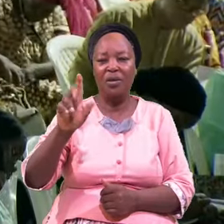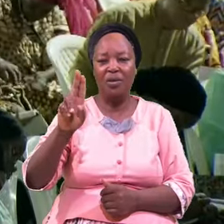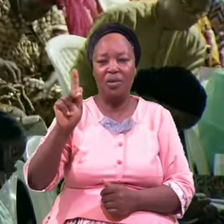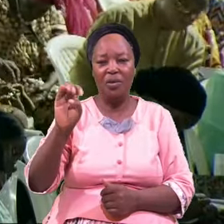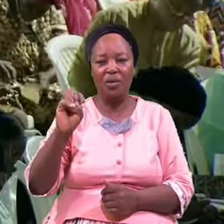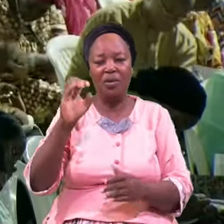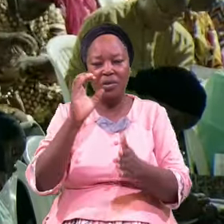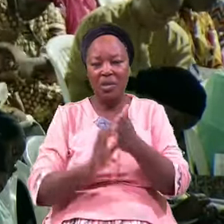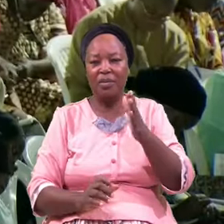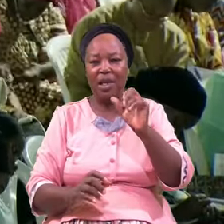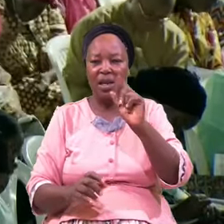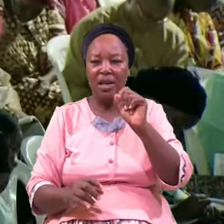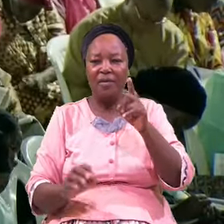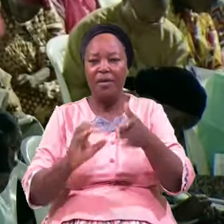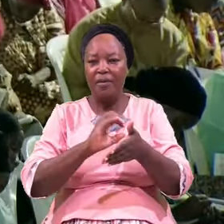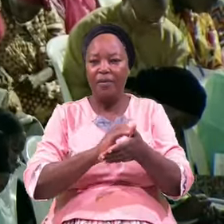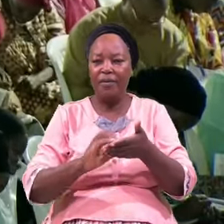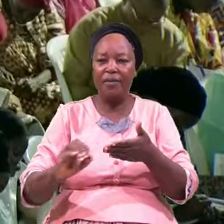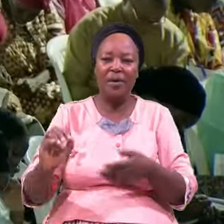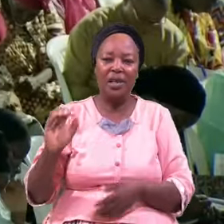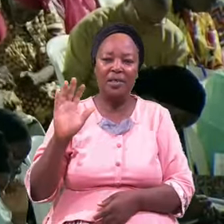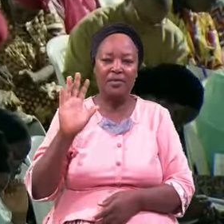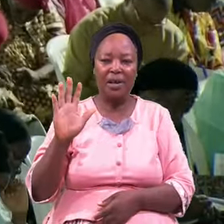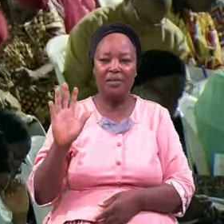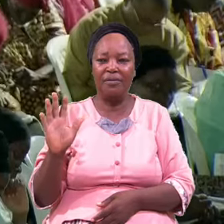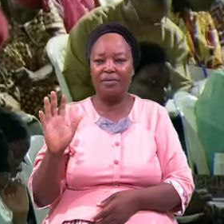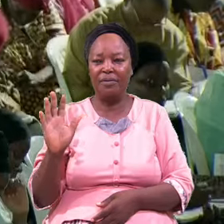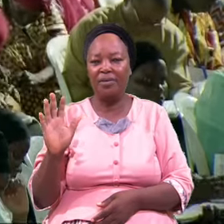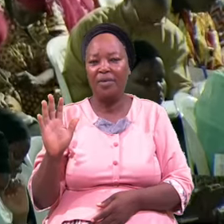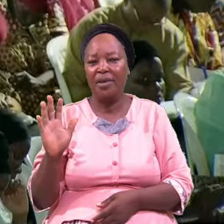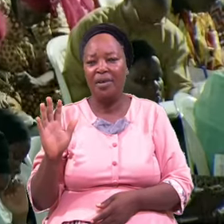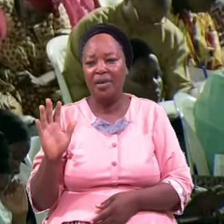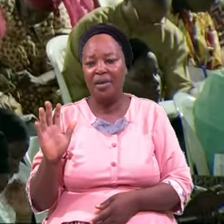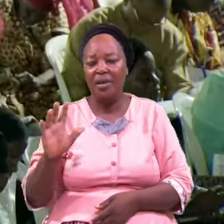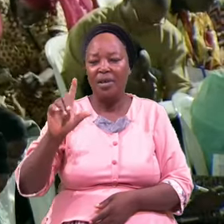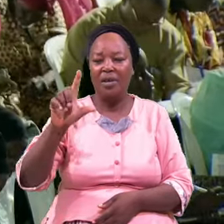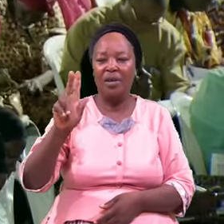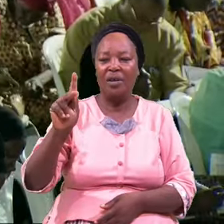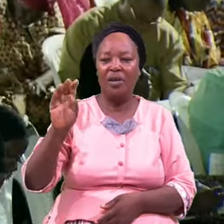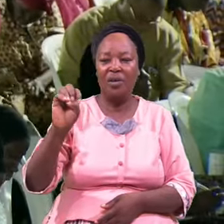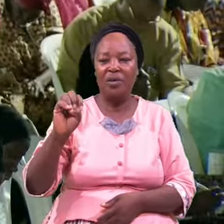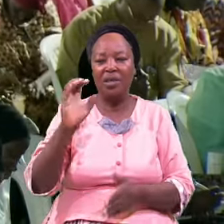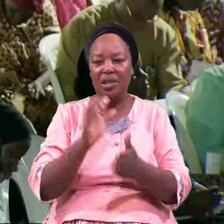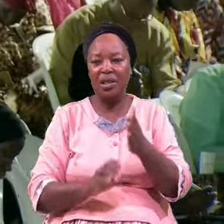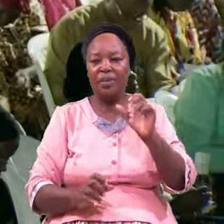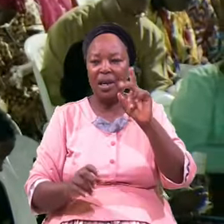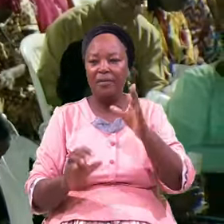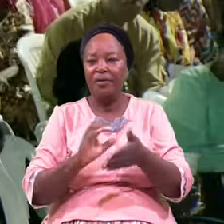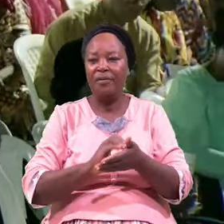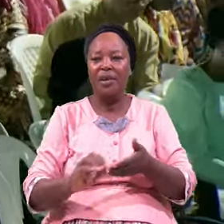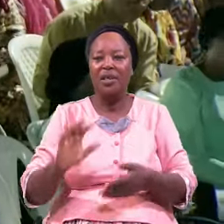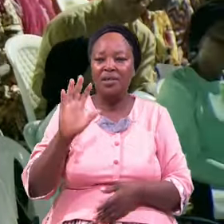And I'm Reading There From Verse 5 Luke Chapter 11 Verse 5